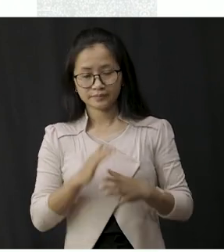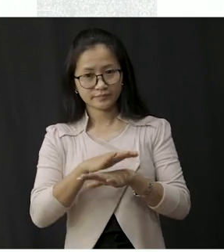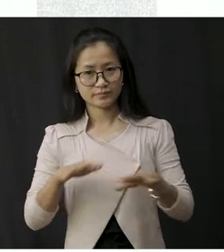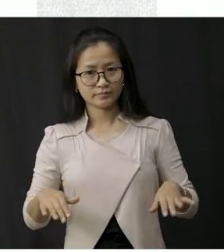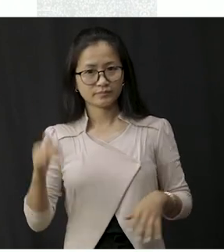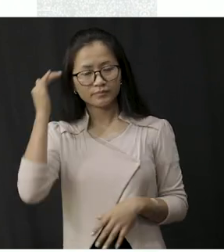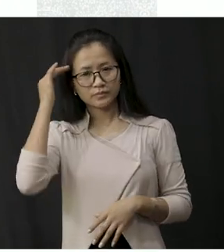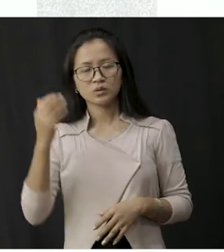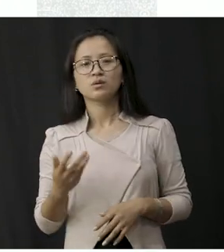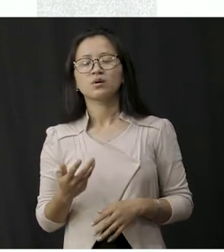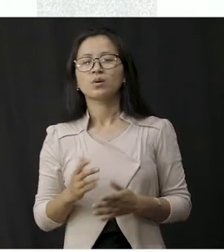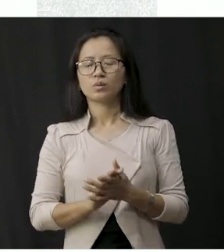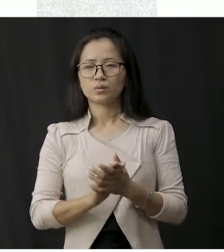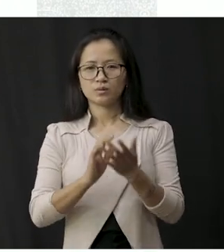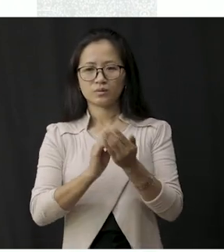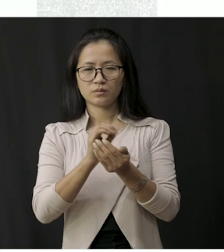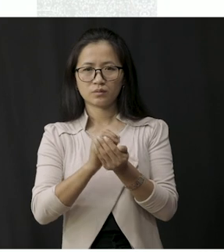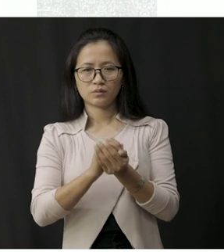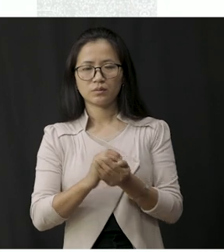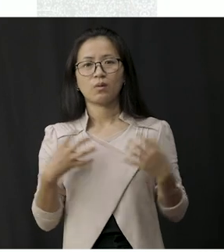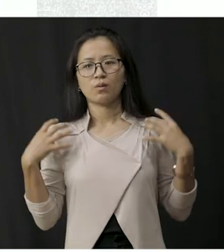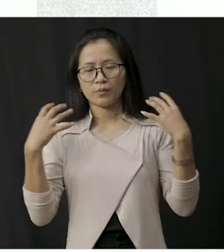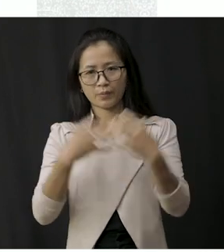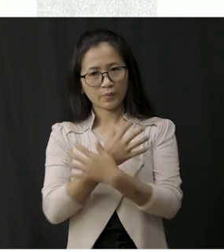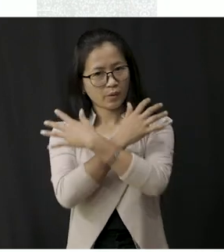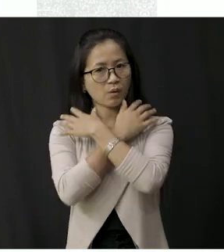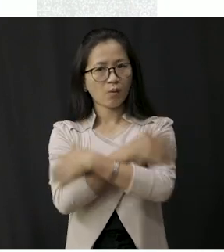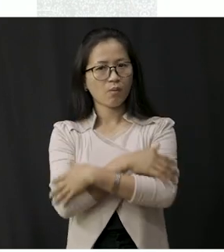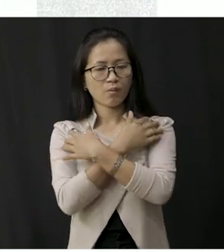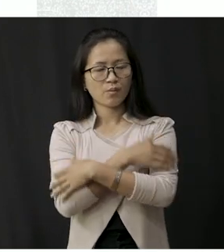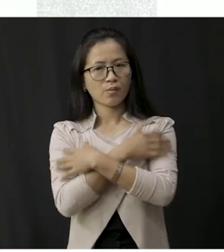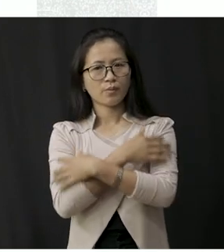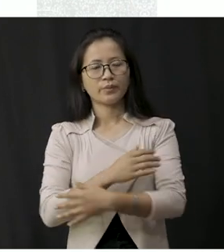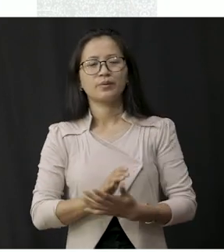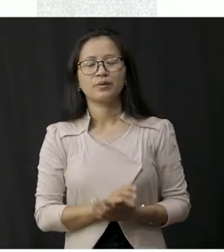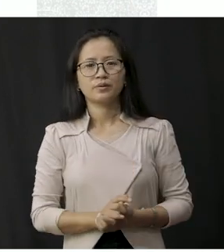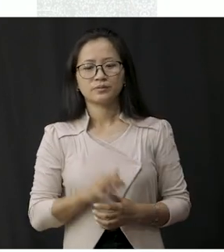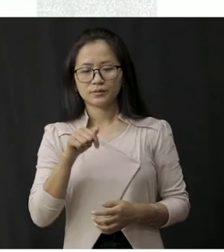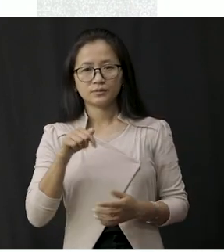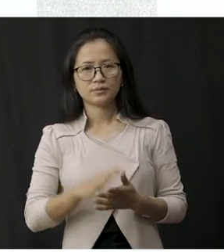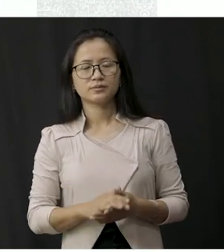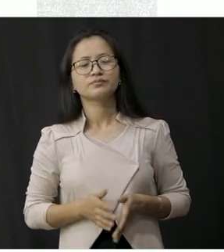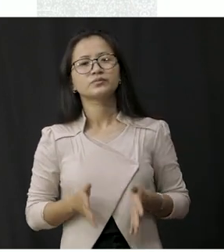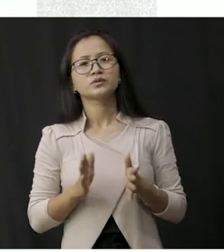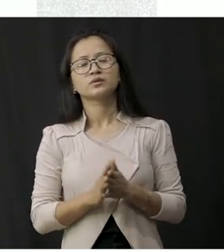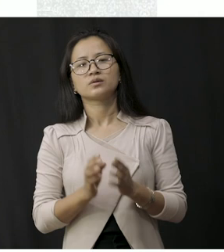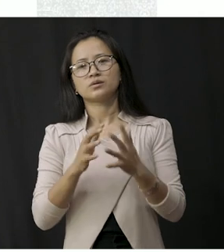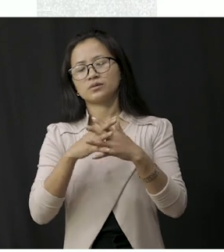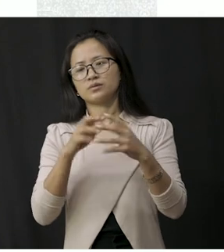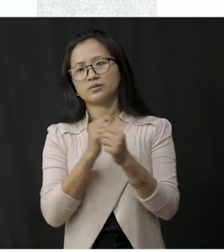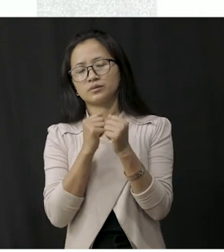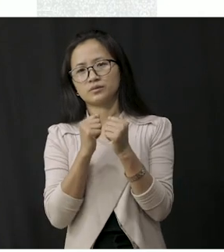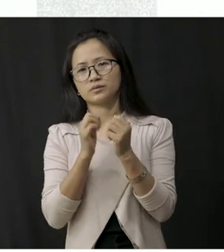do you know this woolen clothes they keep our body warm so in this way in winter we will